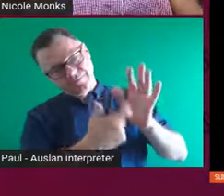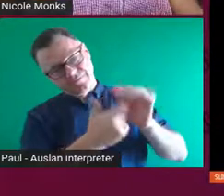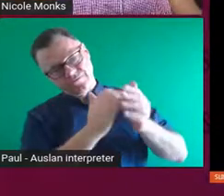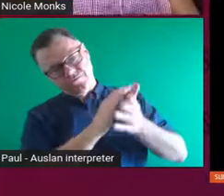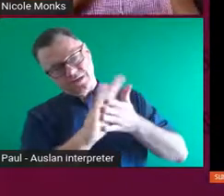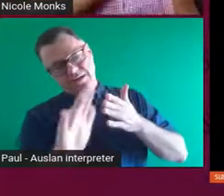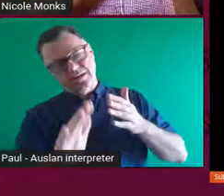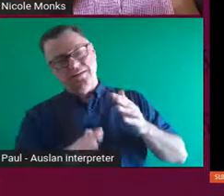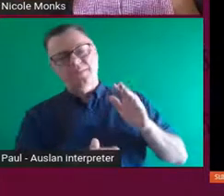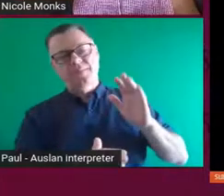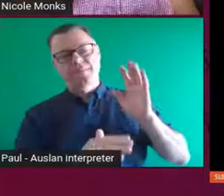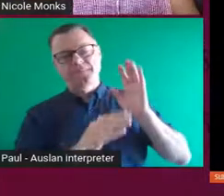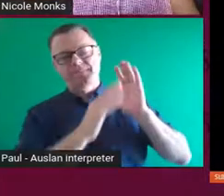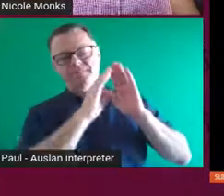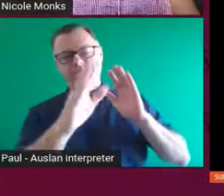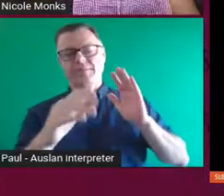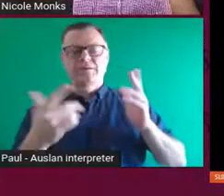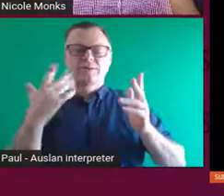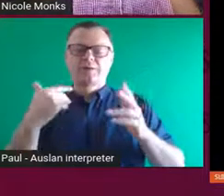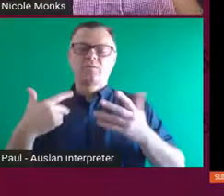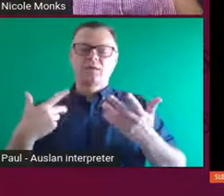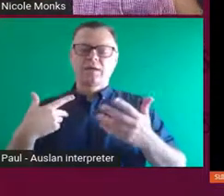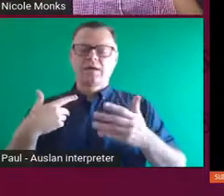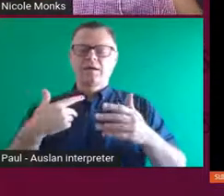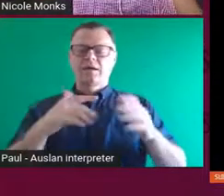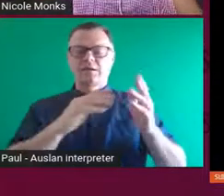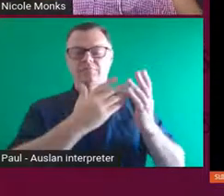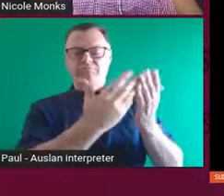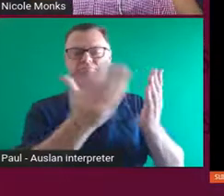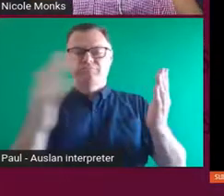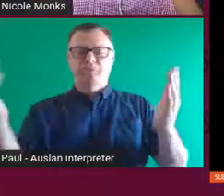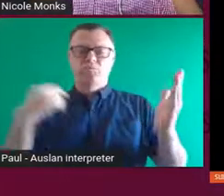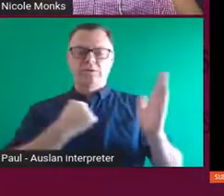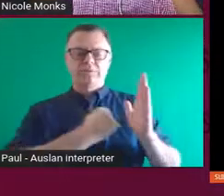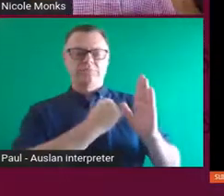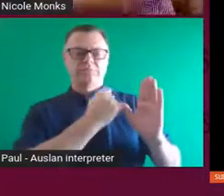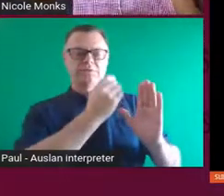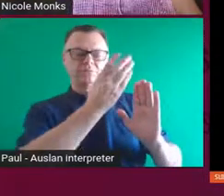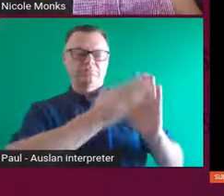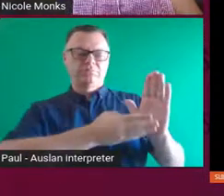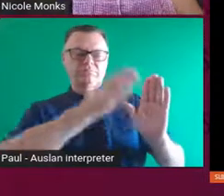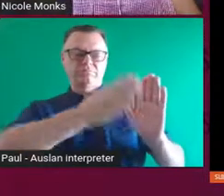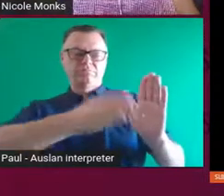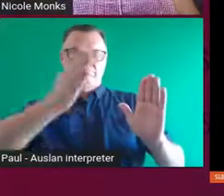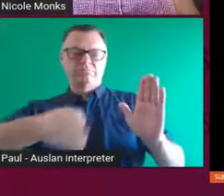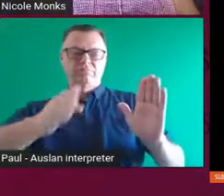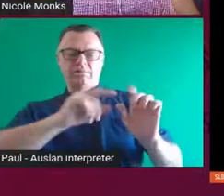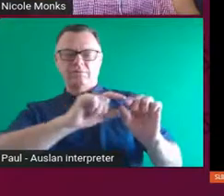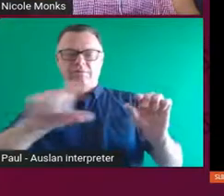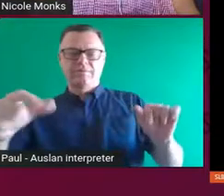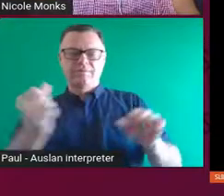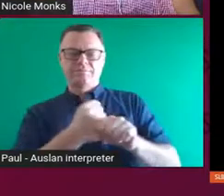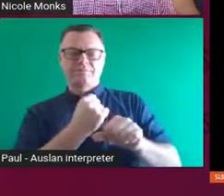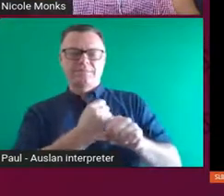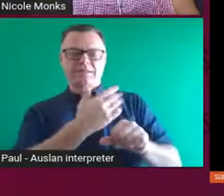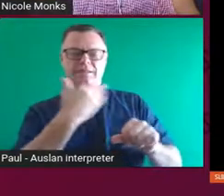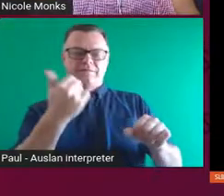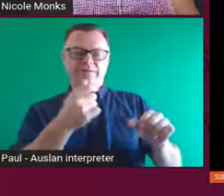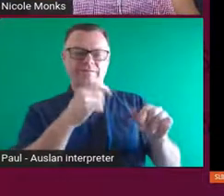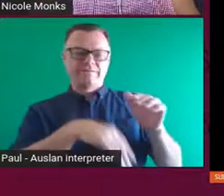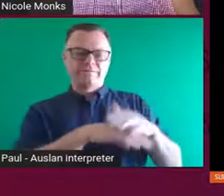the side of the seat. And then along the edge of that, we came up with whole sentences. So, we wanted to start,